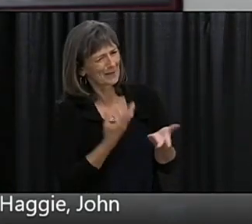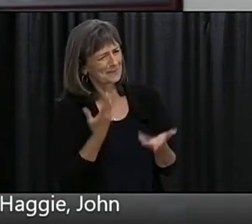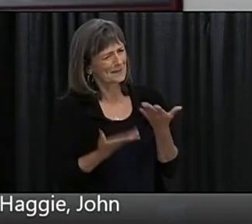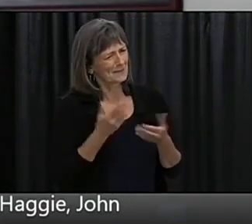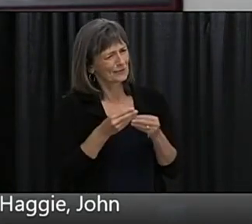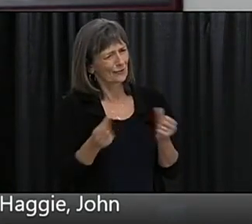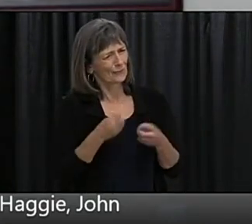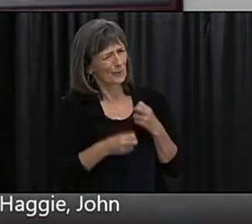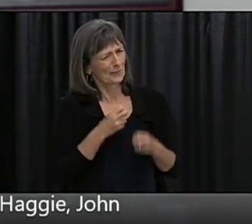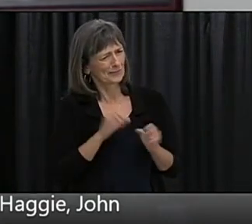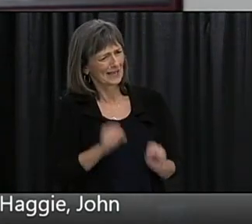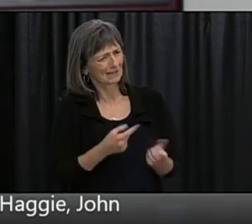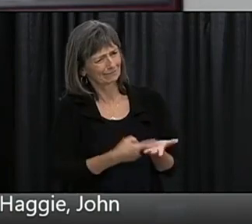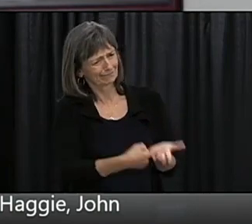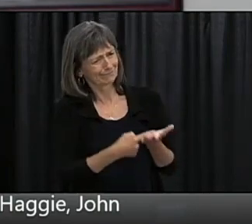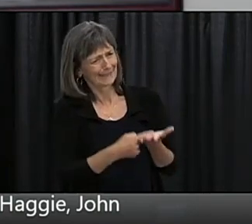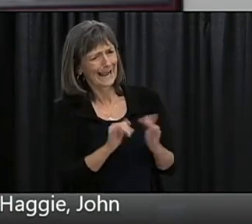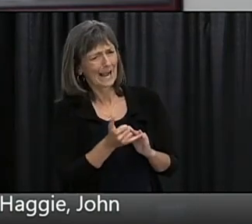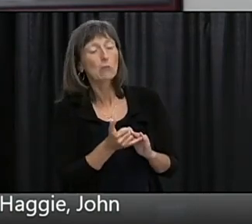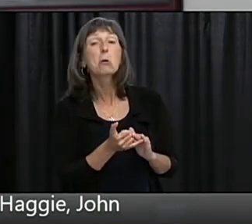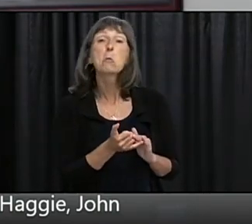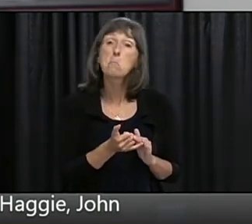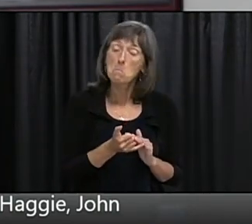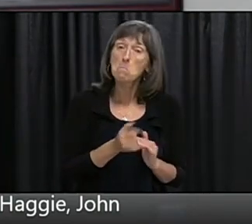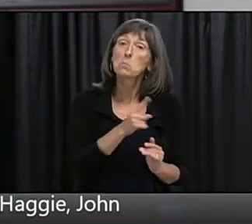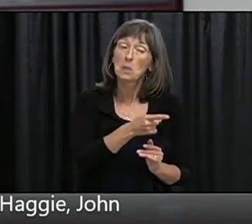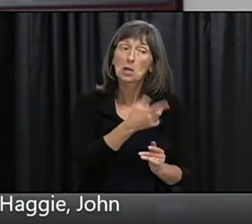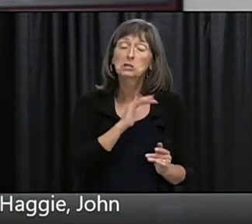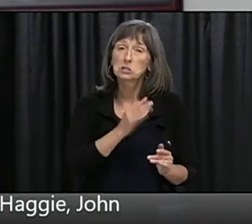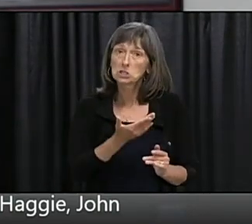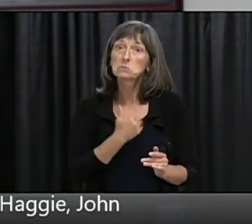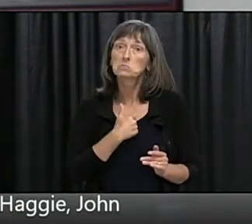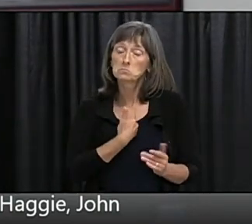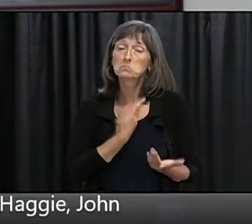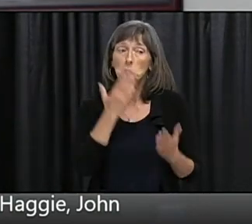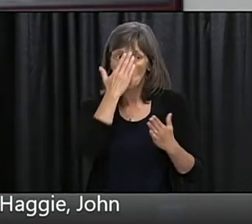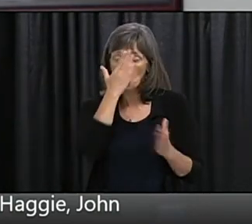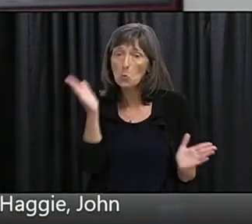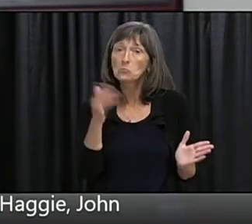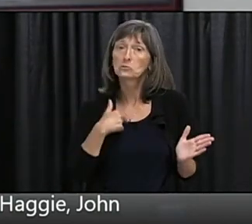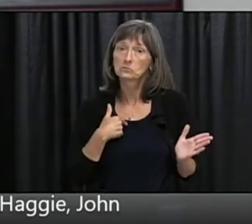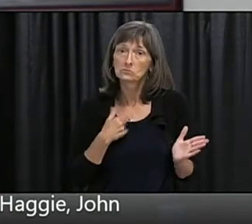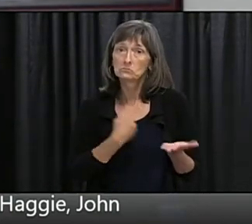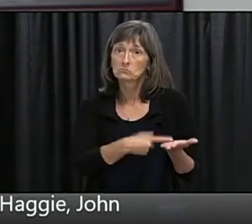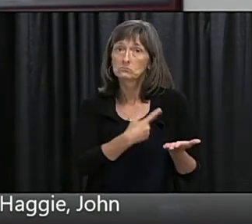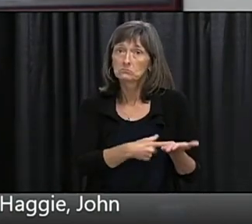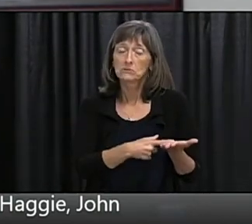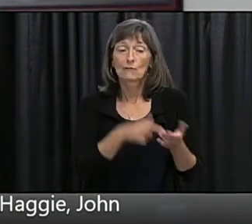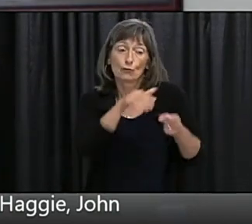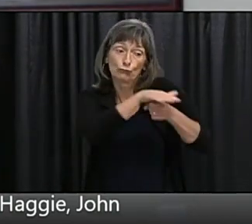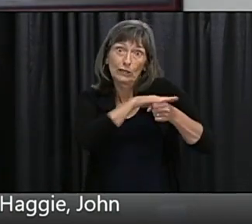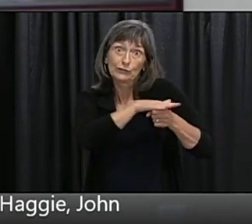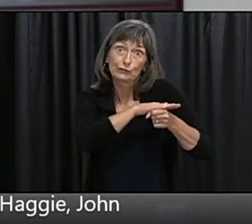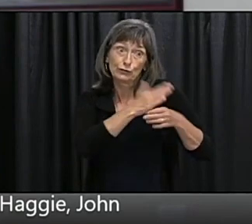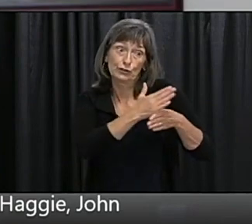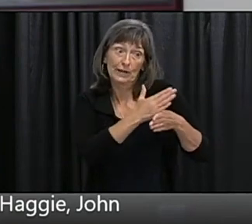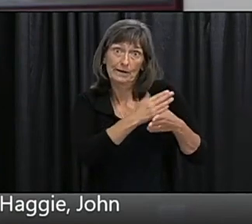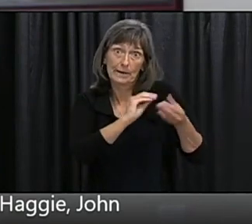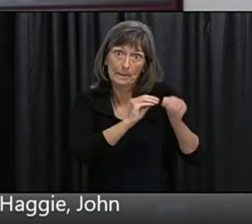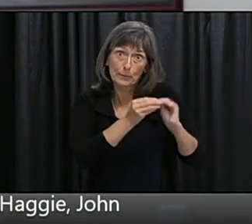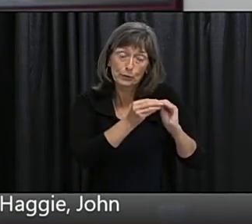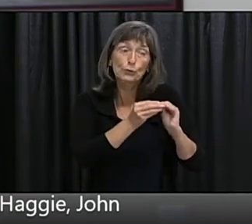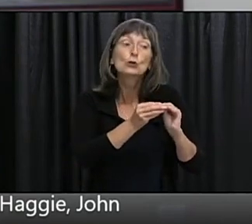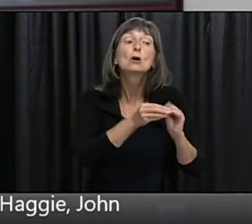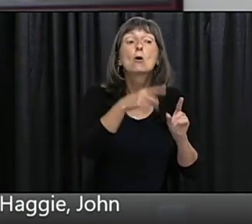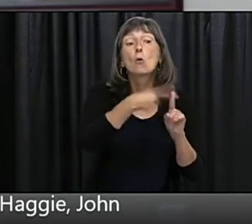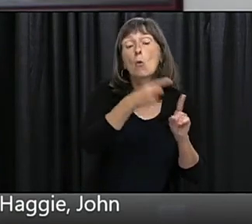of pooling that information both on a regional basis and if possible on a provincial basis so I'm looking forward to what